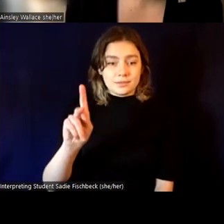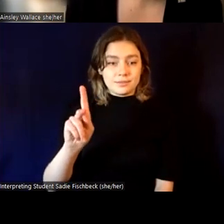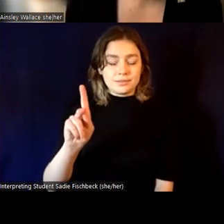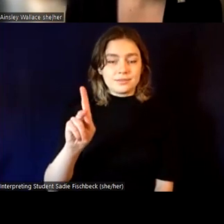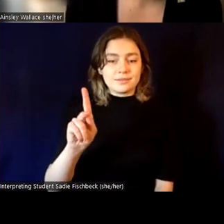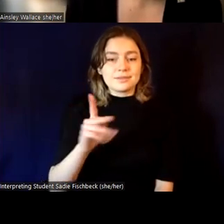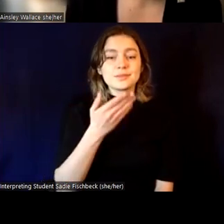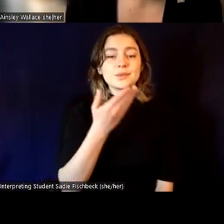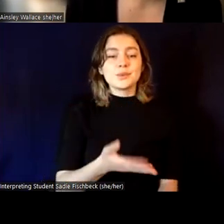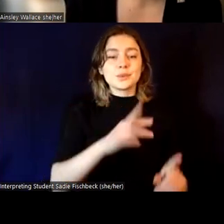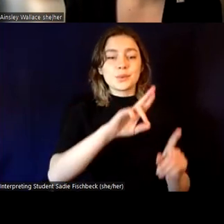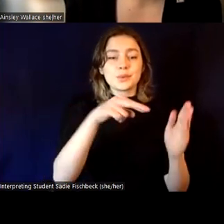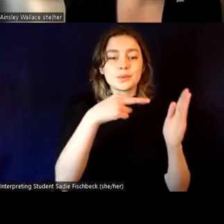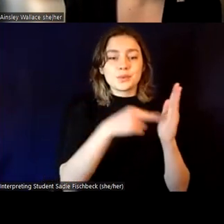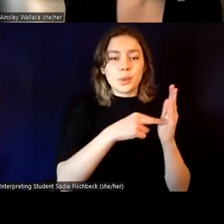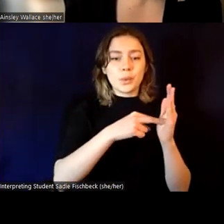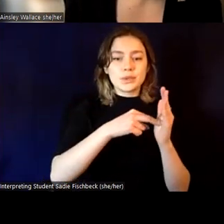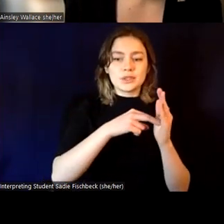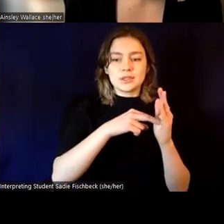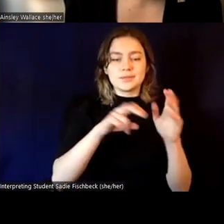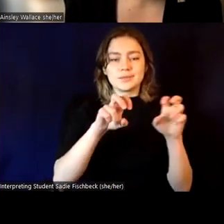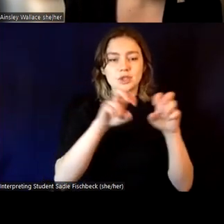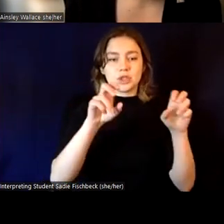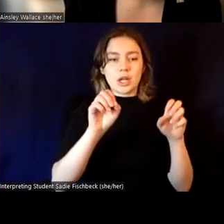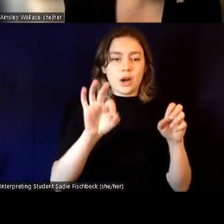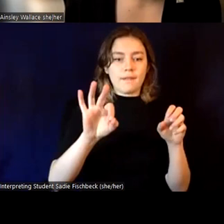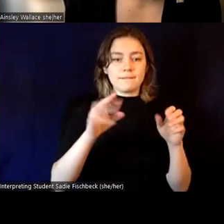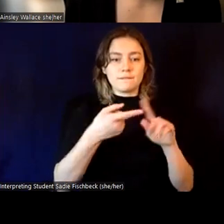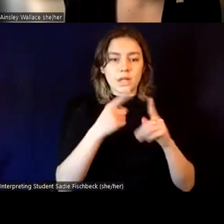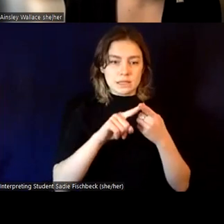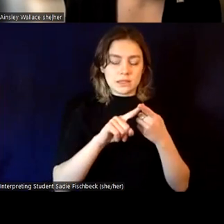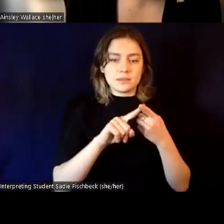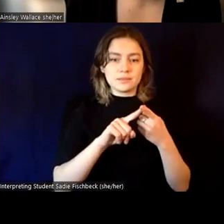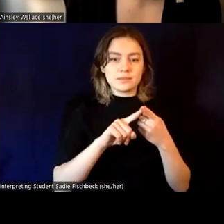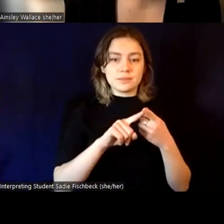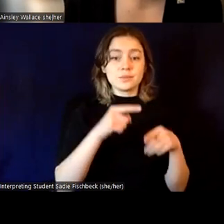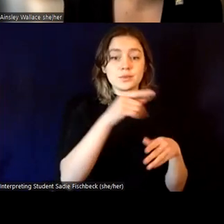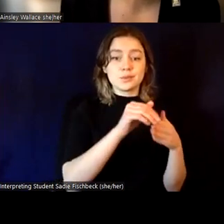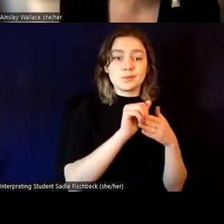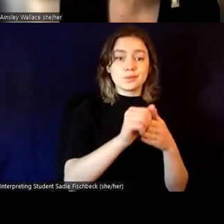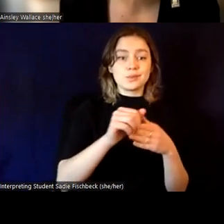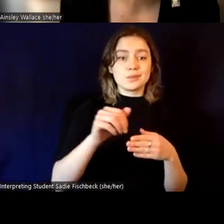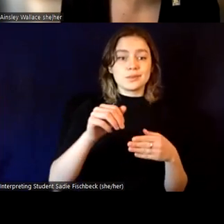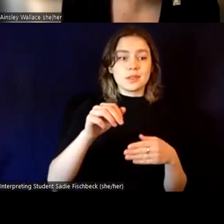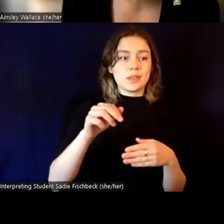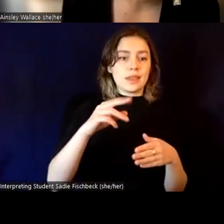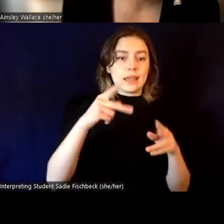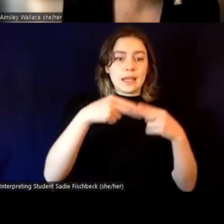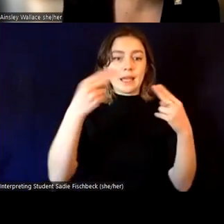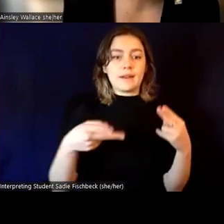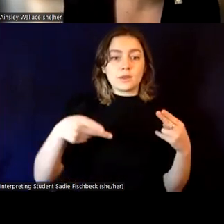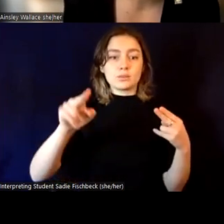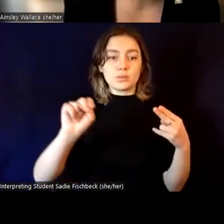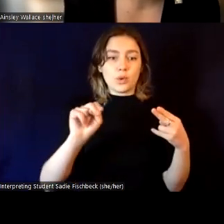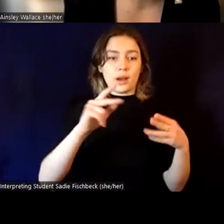as the chair of friends at Hanford, you were part of the rollout of Hanford's pro-9 initiative. Can you tell us about a little bit about that